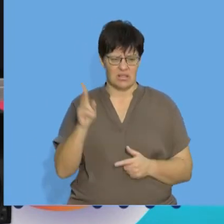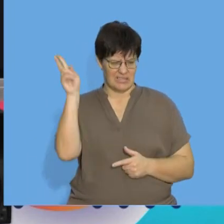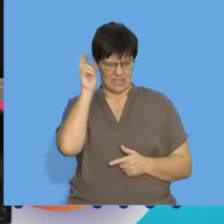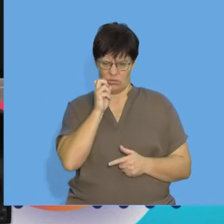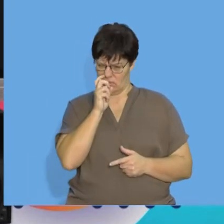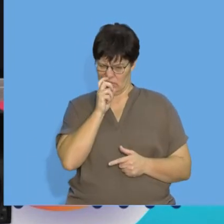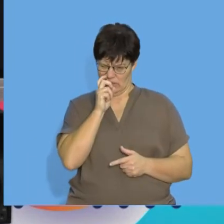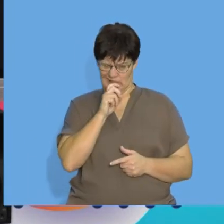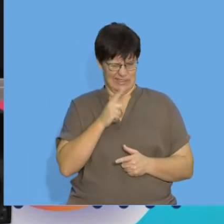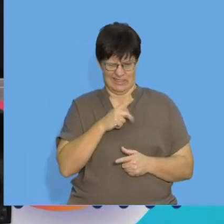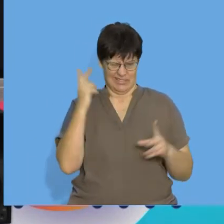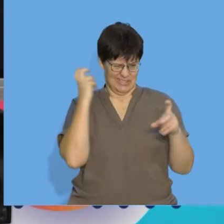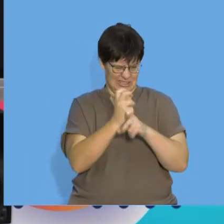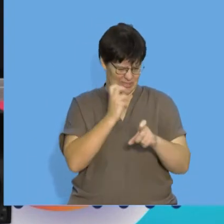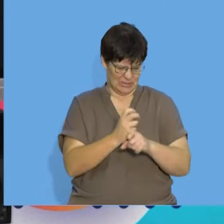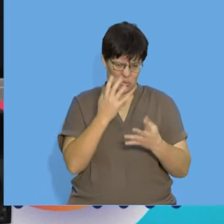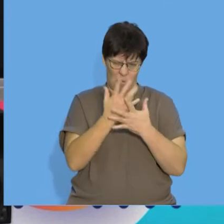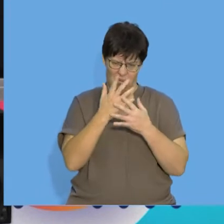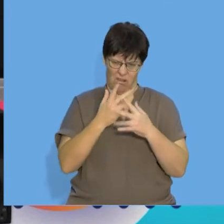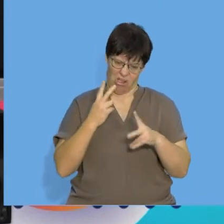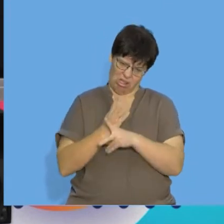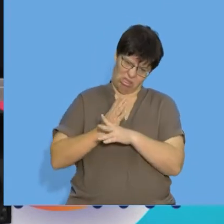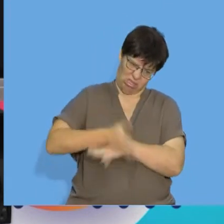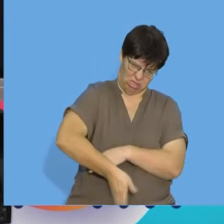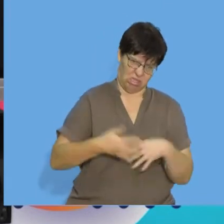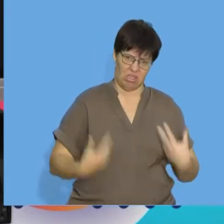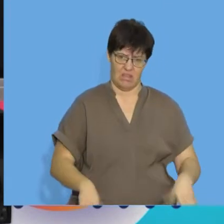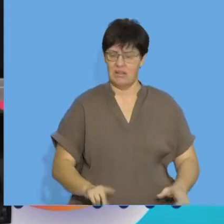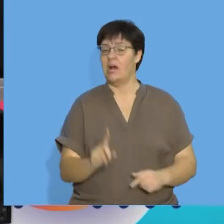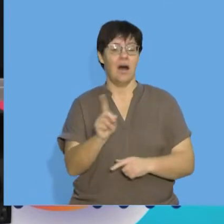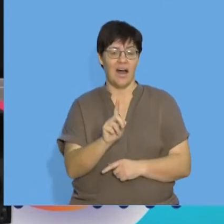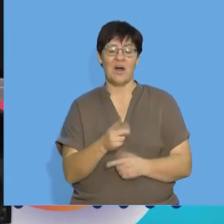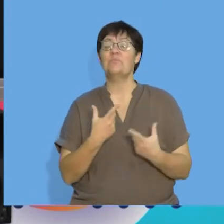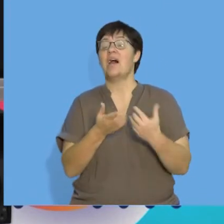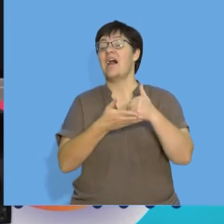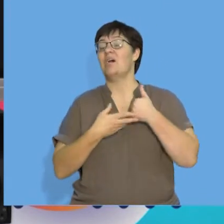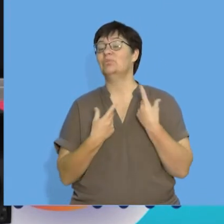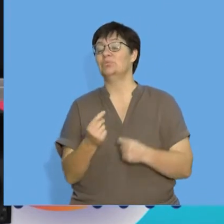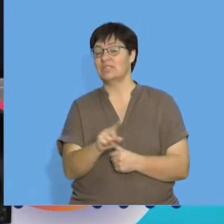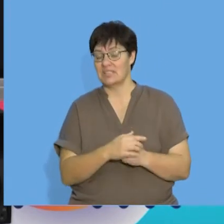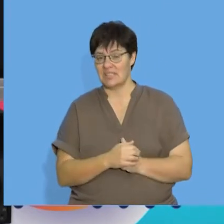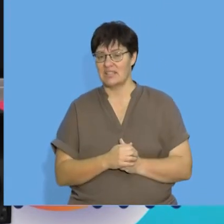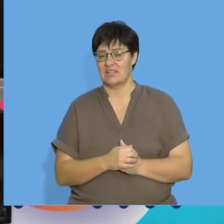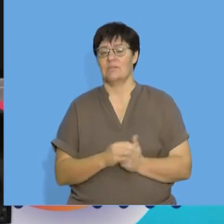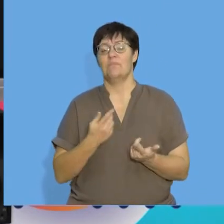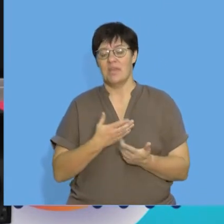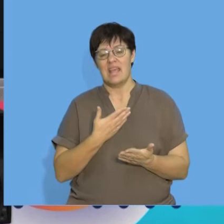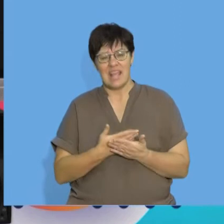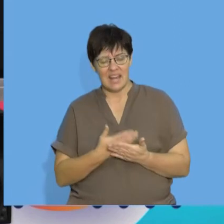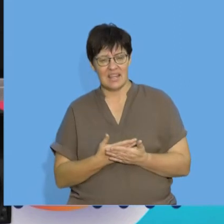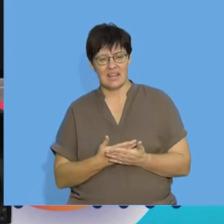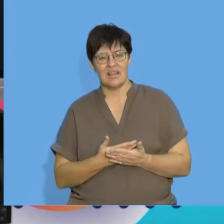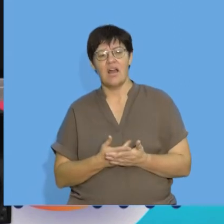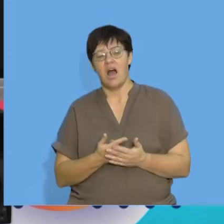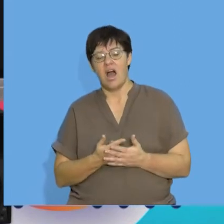bit of an effort and quite a lot of work, but what this is going to help me do is find a way that I can always